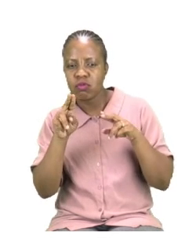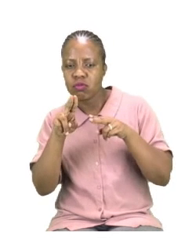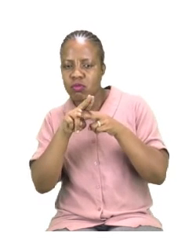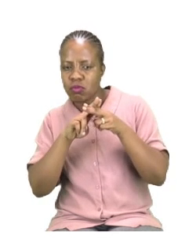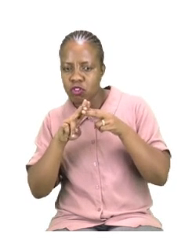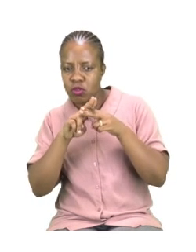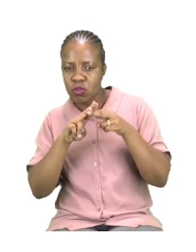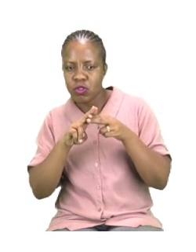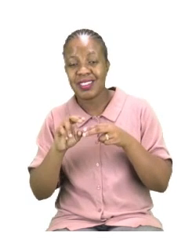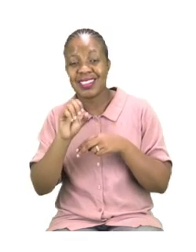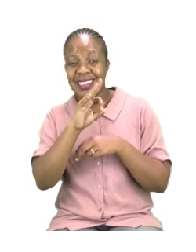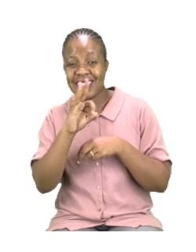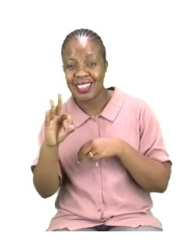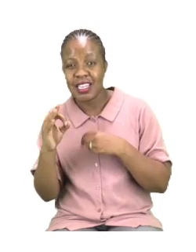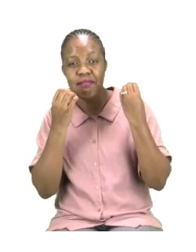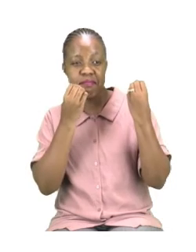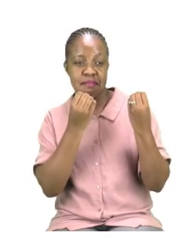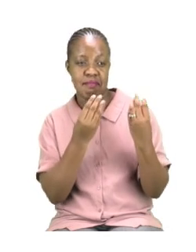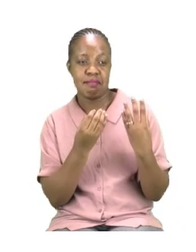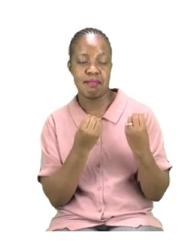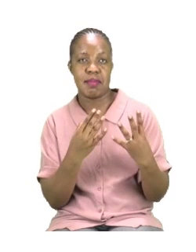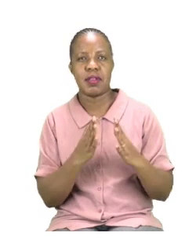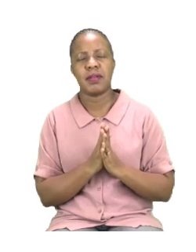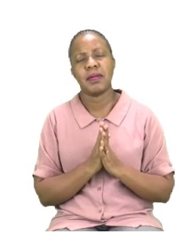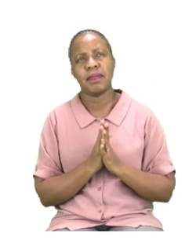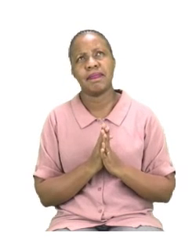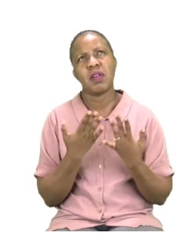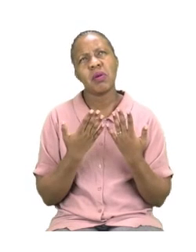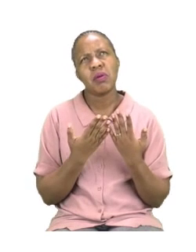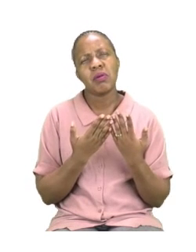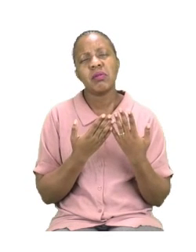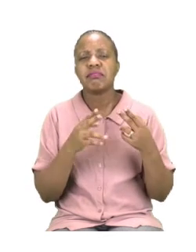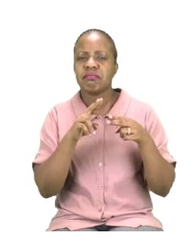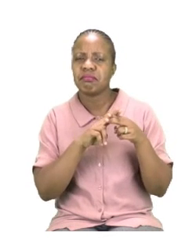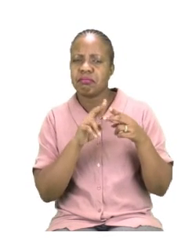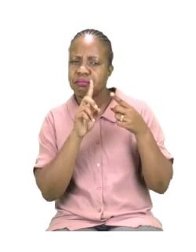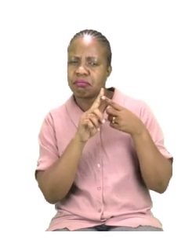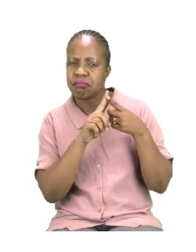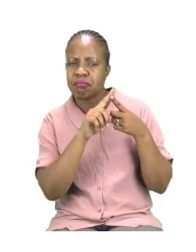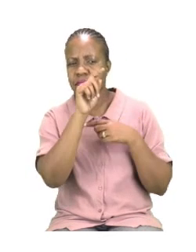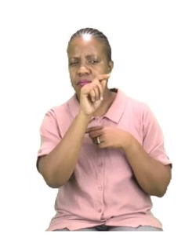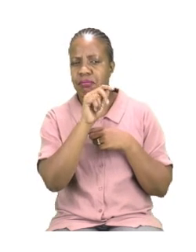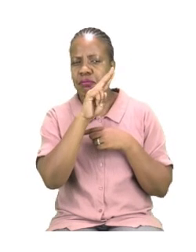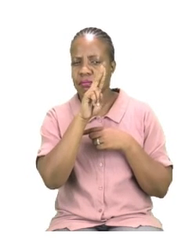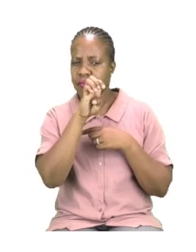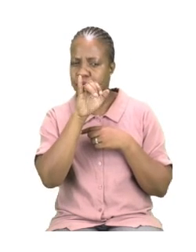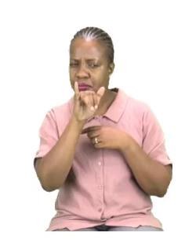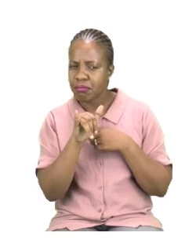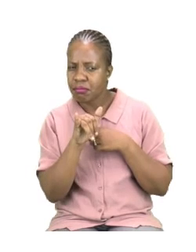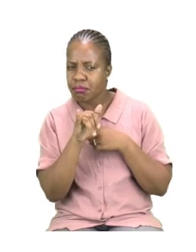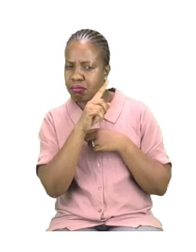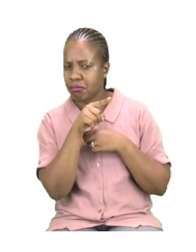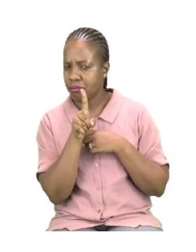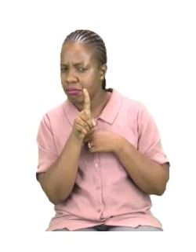they. Let's replace the girls with they and see if our sentence makes sense.